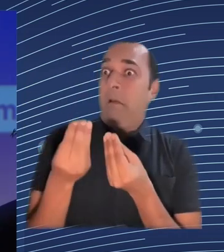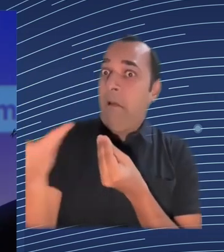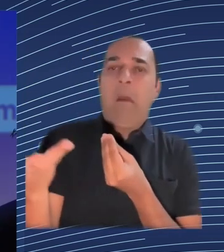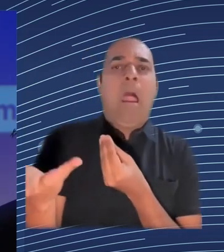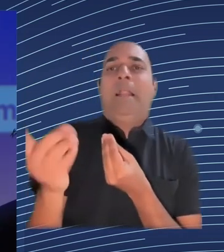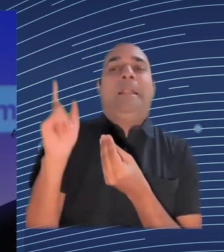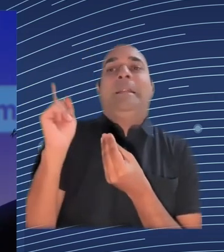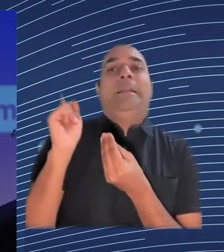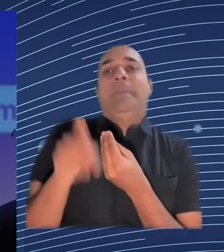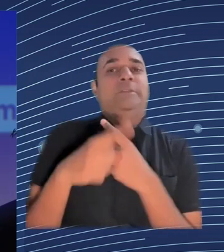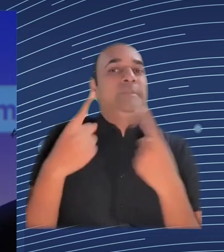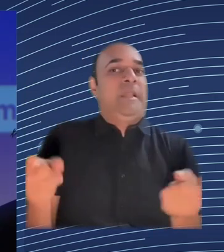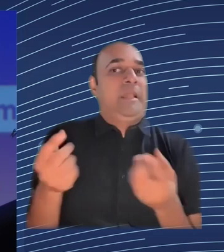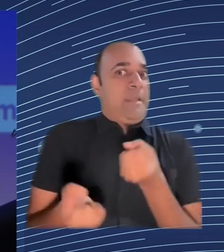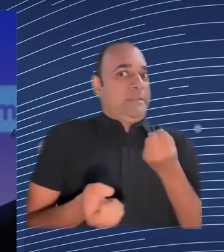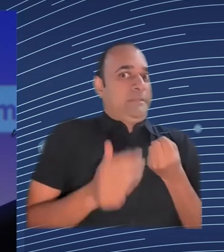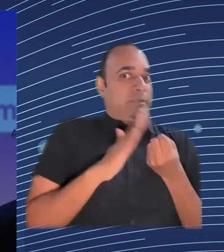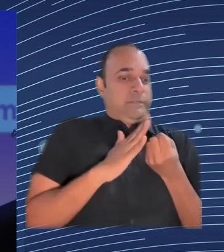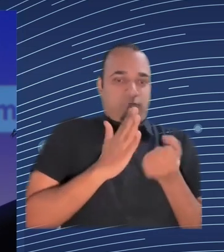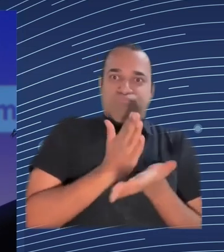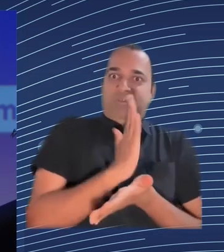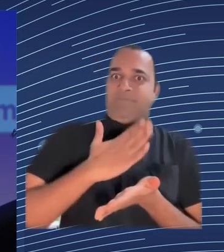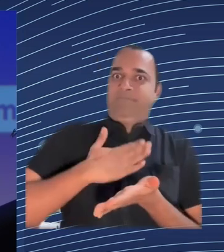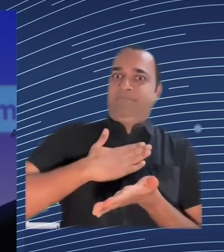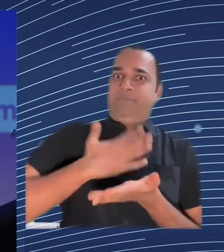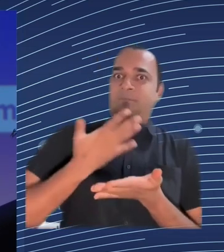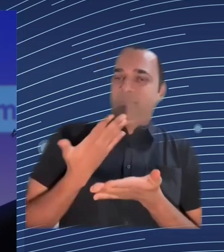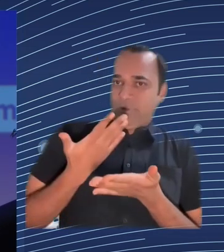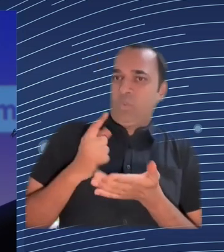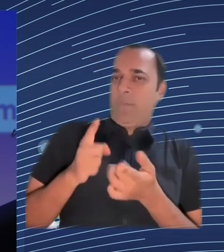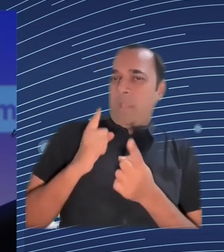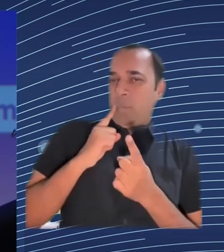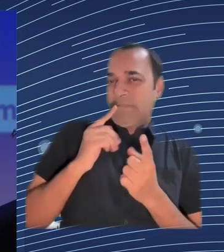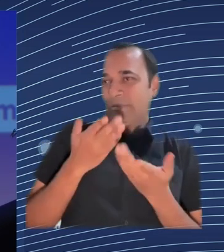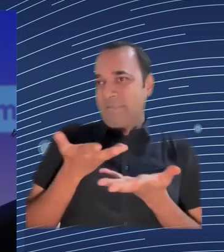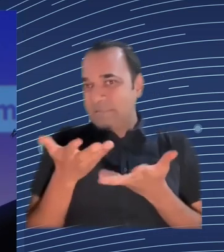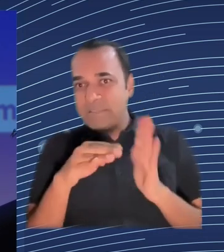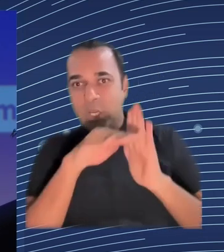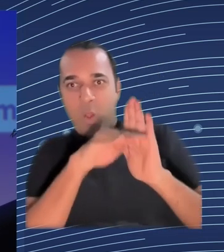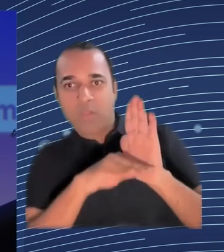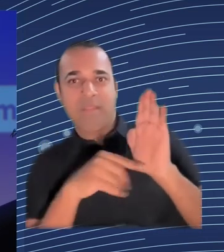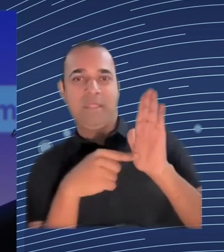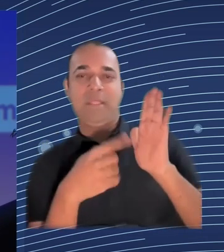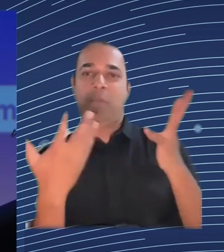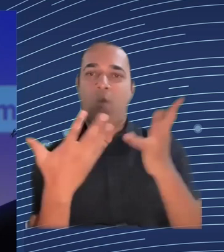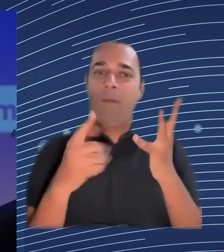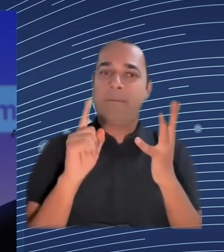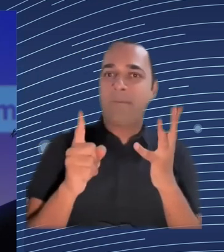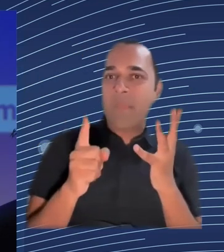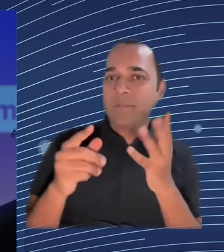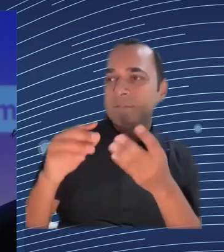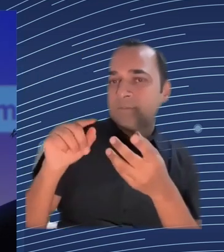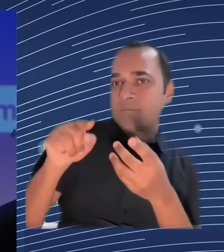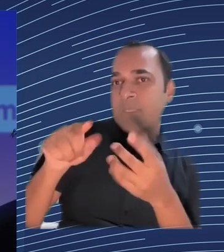have to to give about the data protection regulation the general regulation they say that you have to